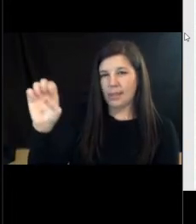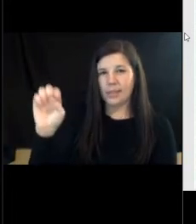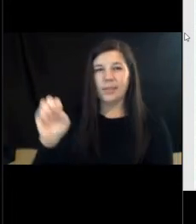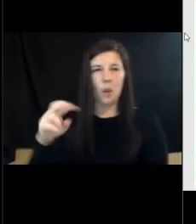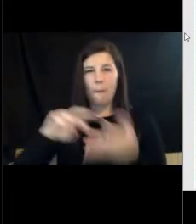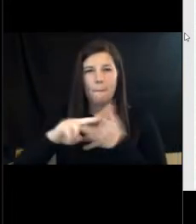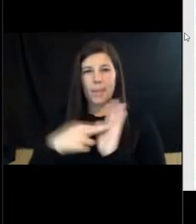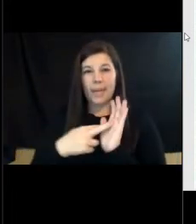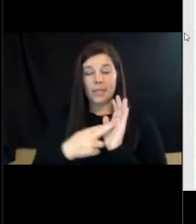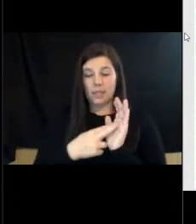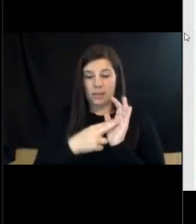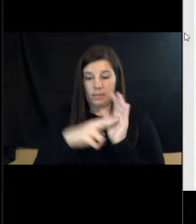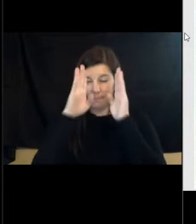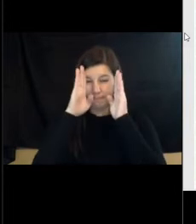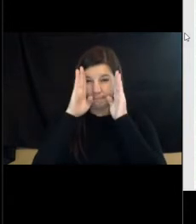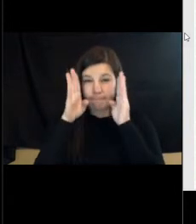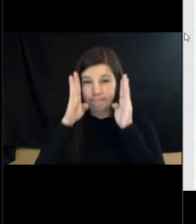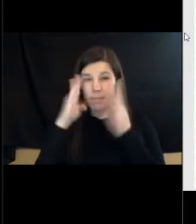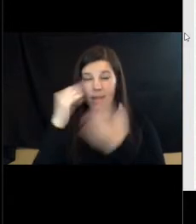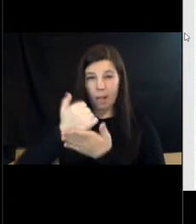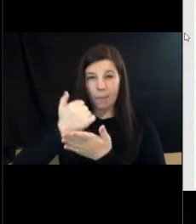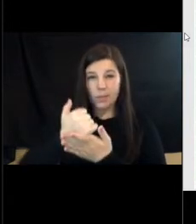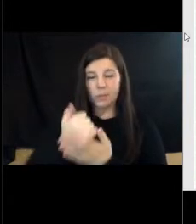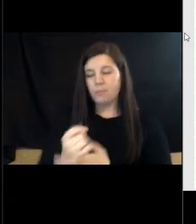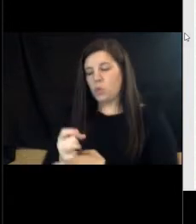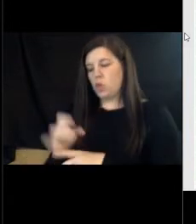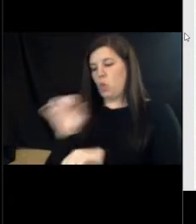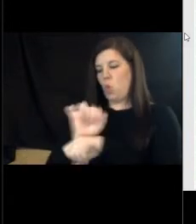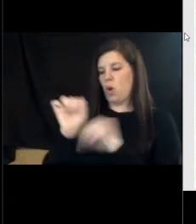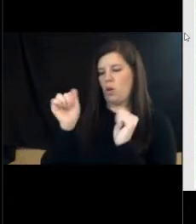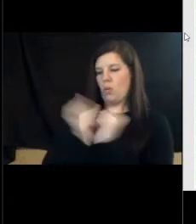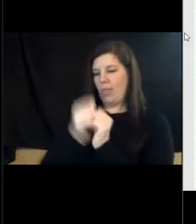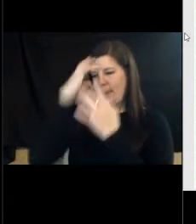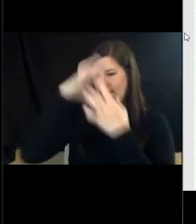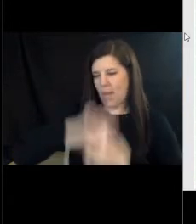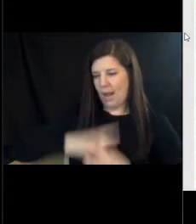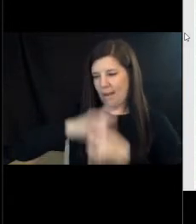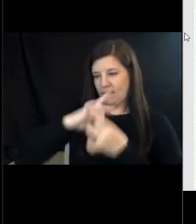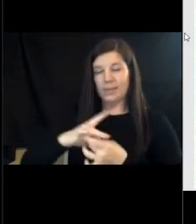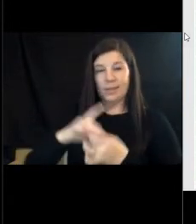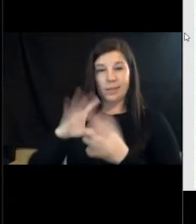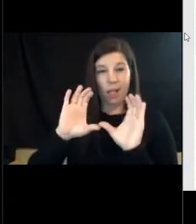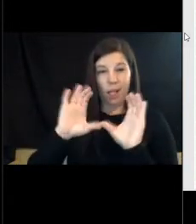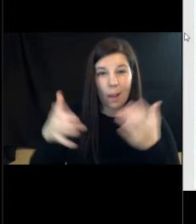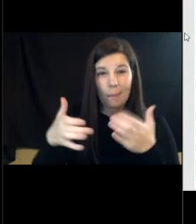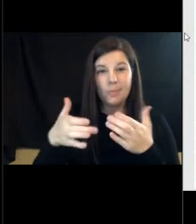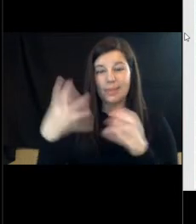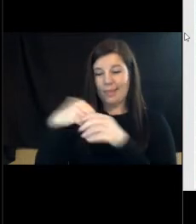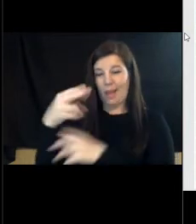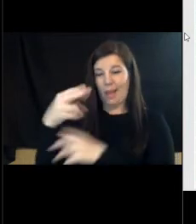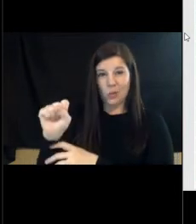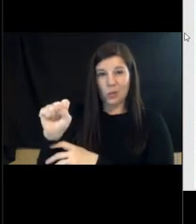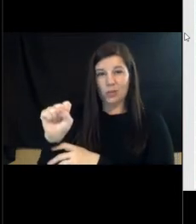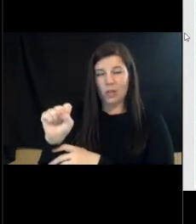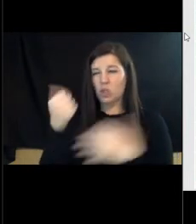So we work with high school students through high school mindfulness clubs, and we teach them how to supervise their attention, where to put it,